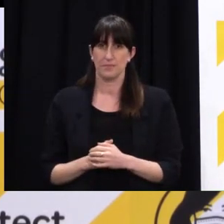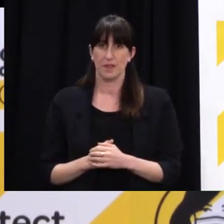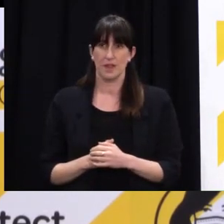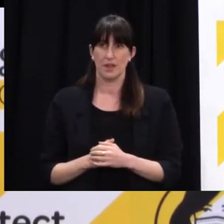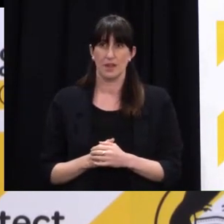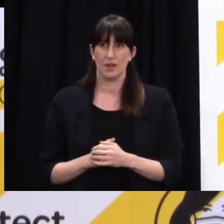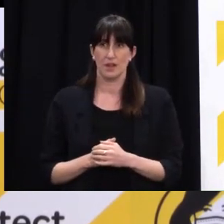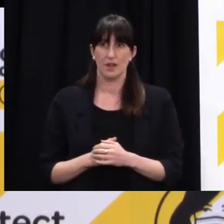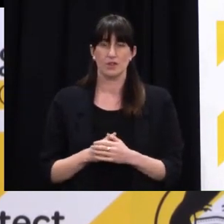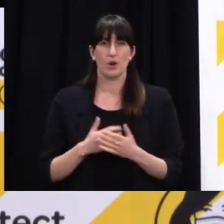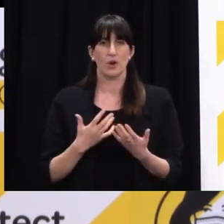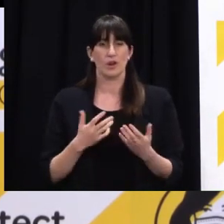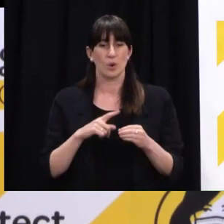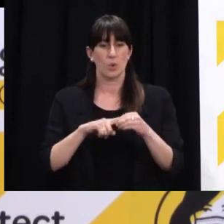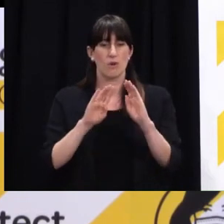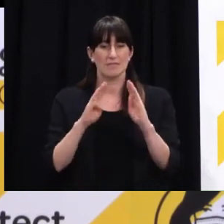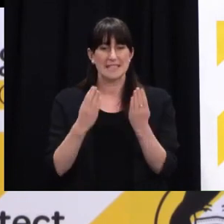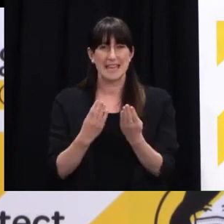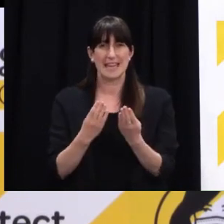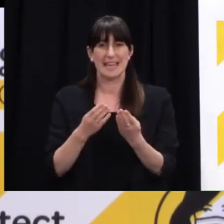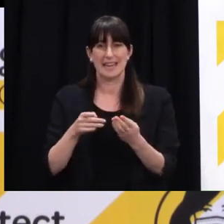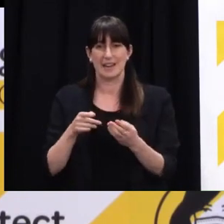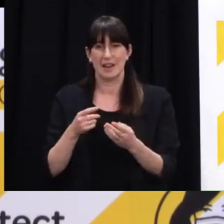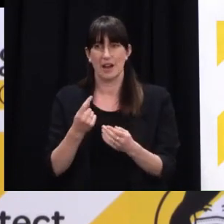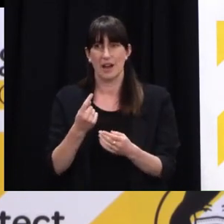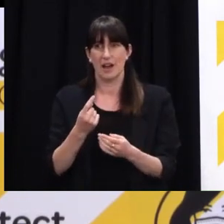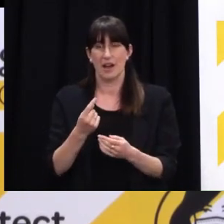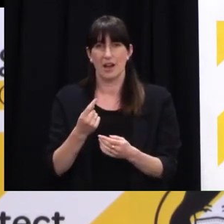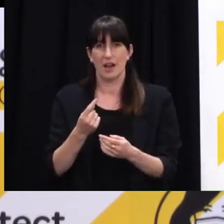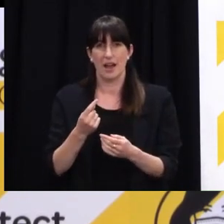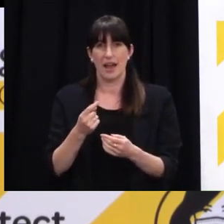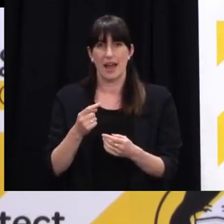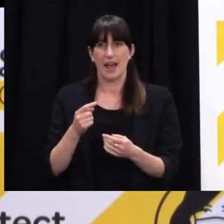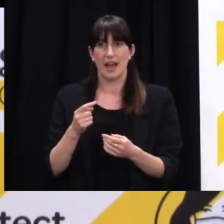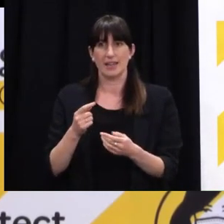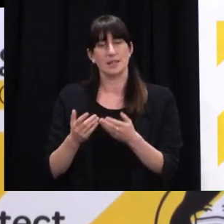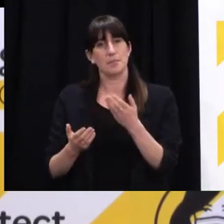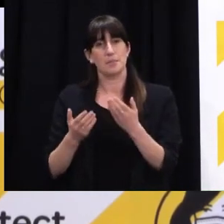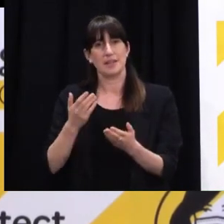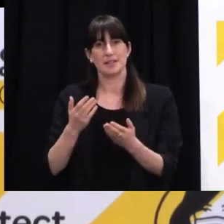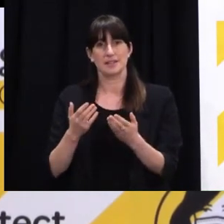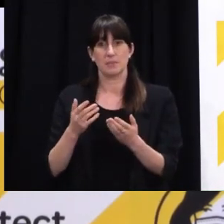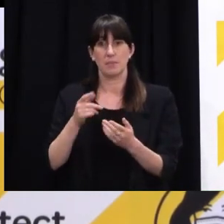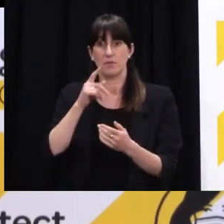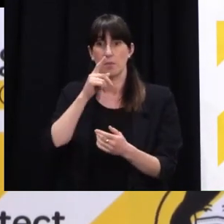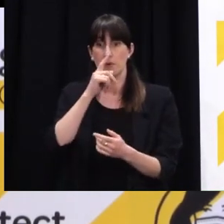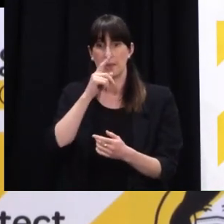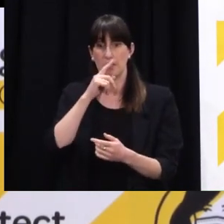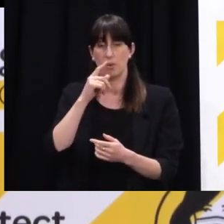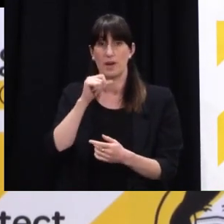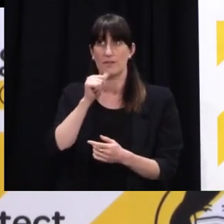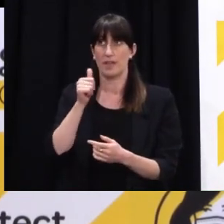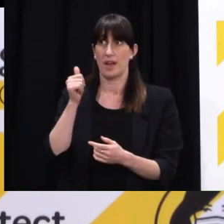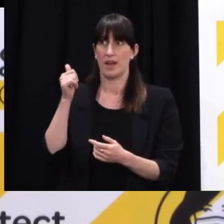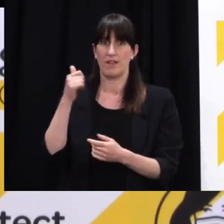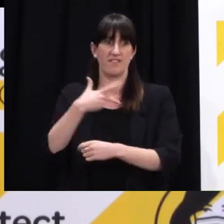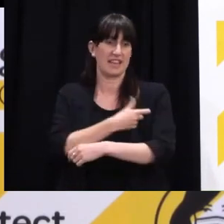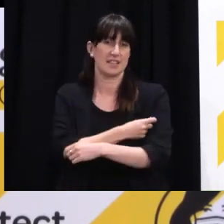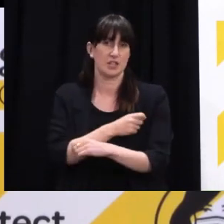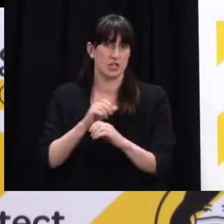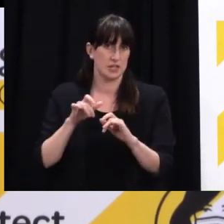isolation arrangements, for example, are a mix of people's vaccination status and where they're coming from, so isn't that a really integral part